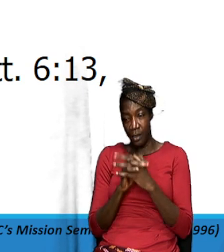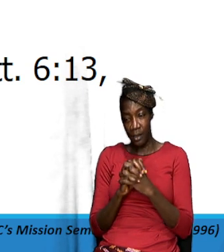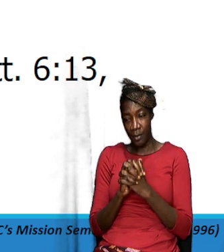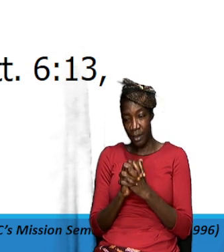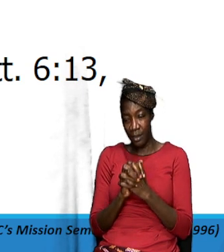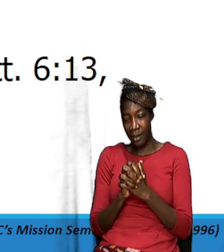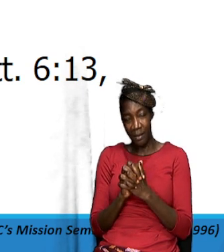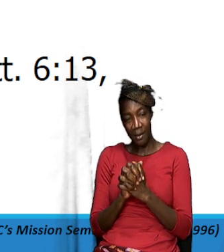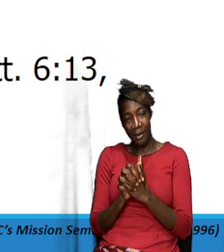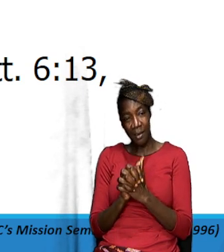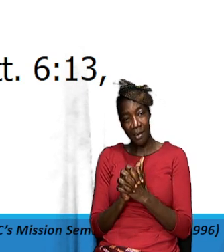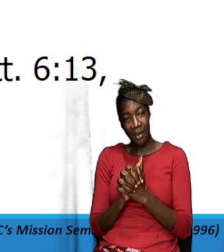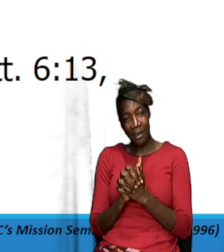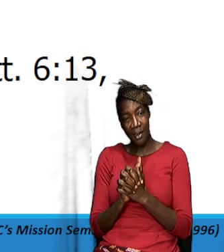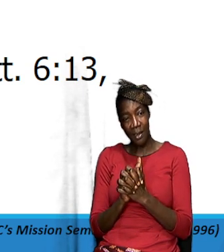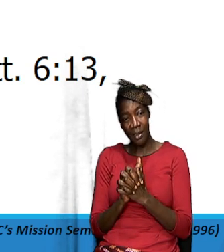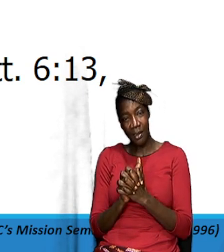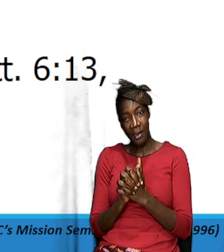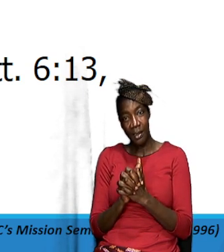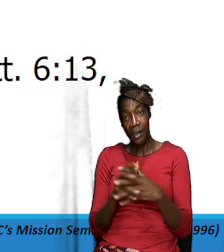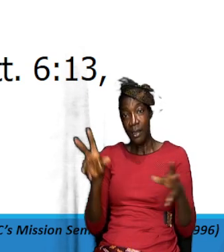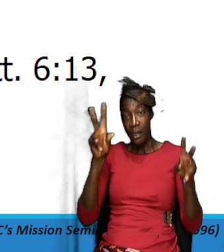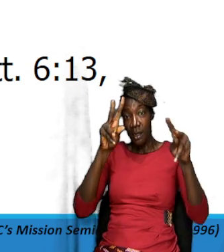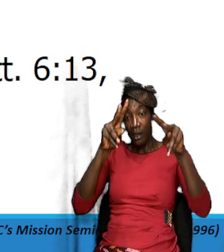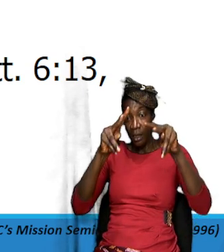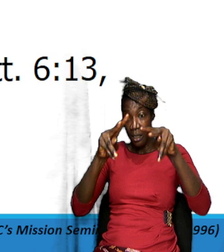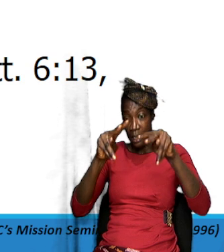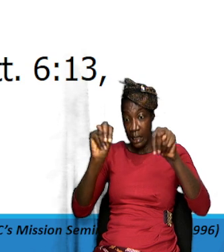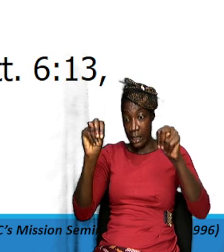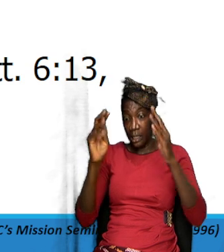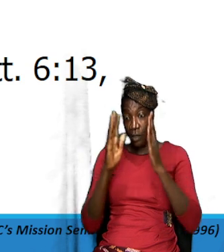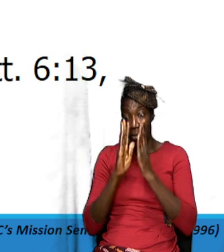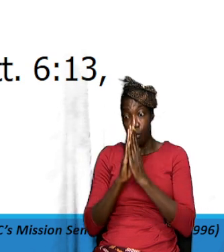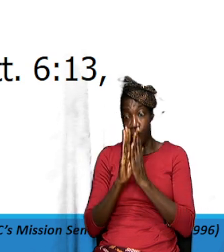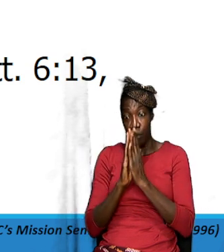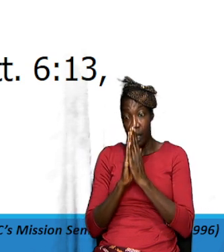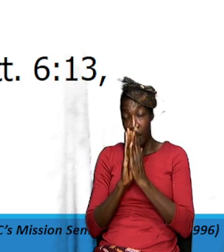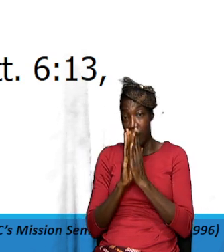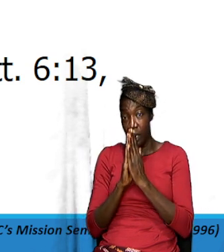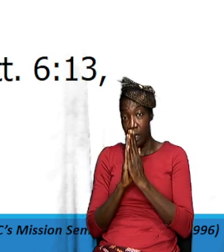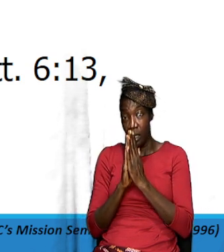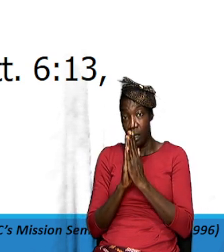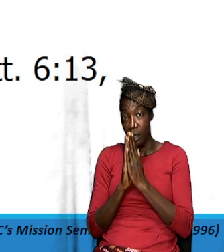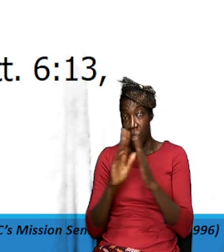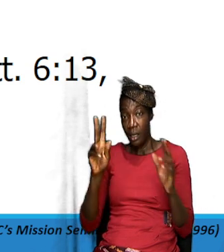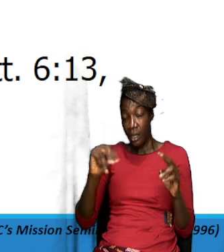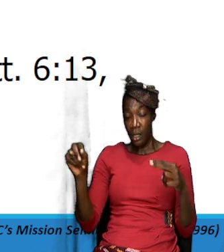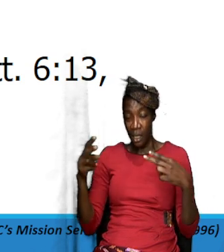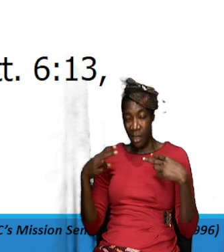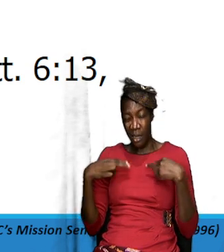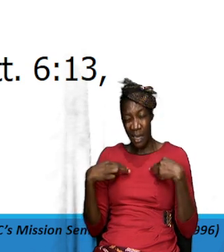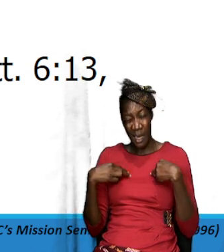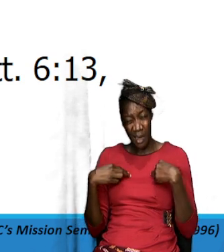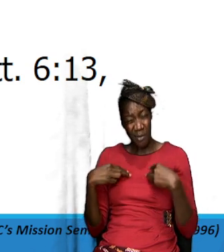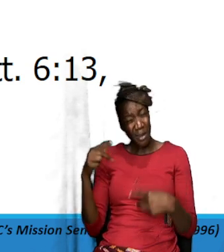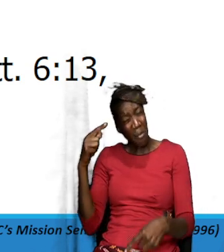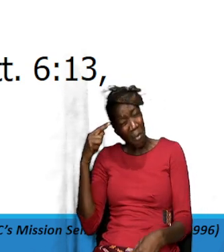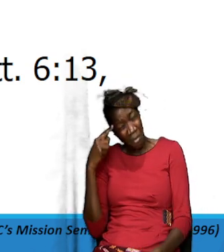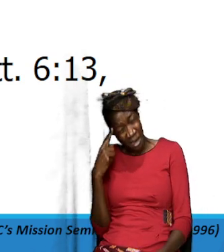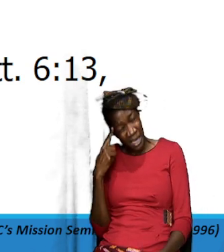you know we need to pray this we need to take time out to pray this and we need to have the mindset